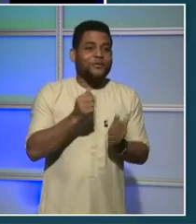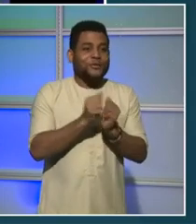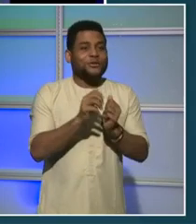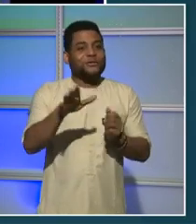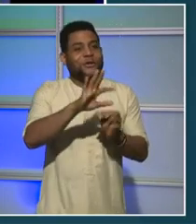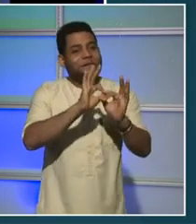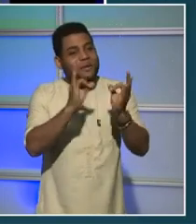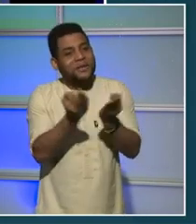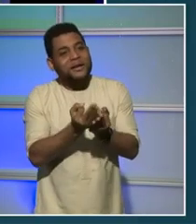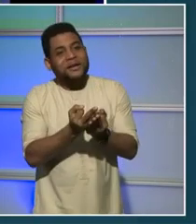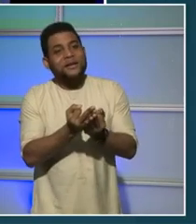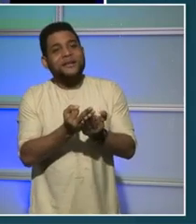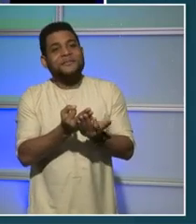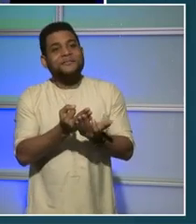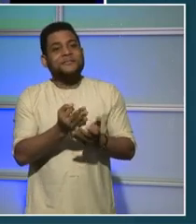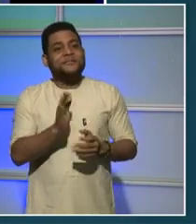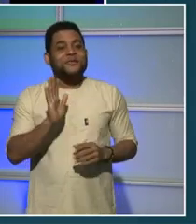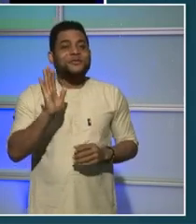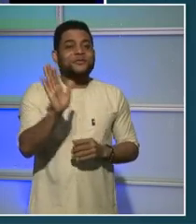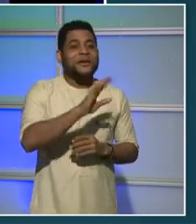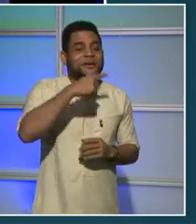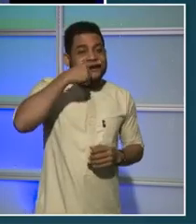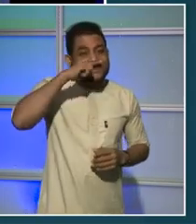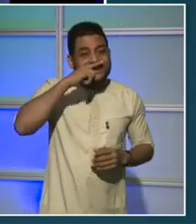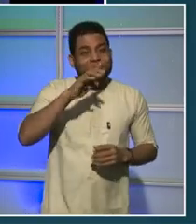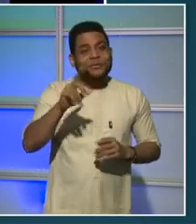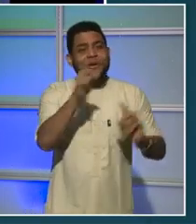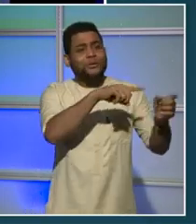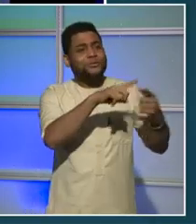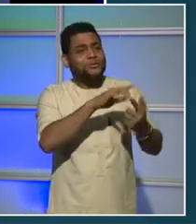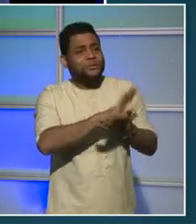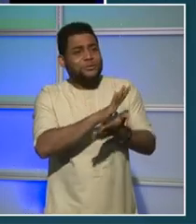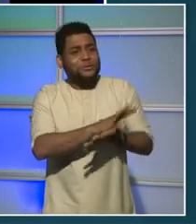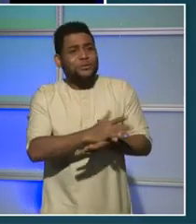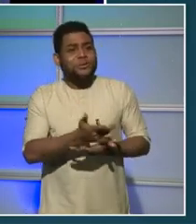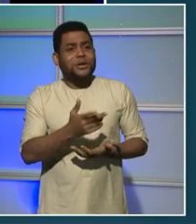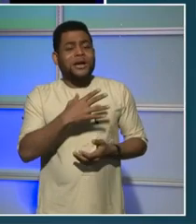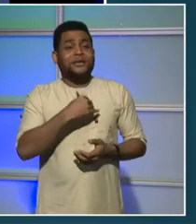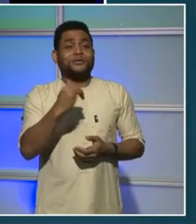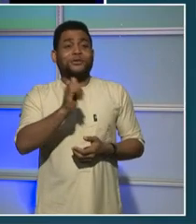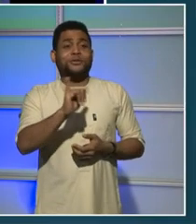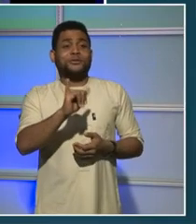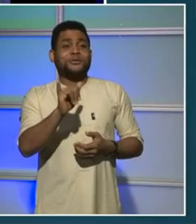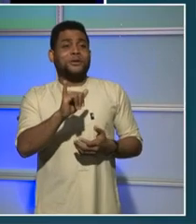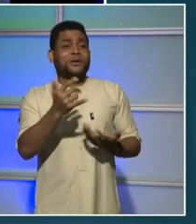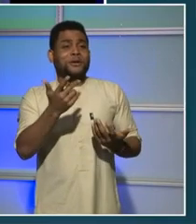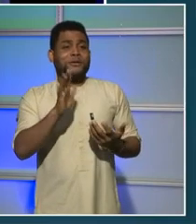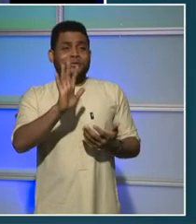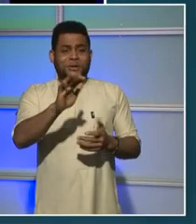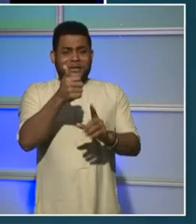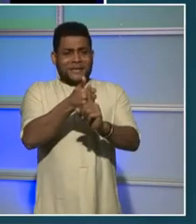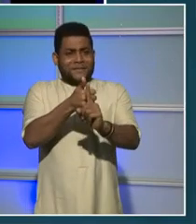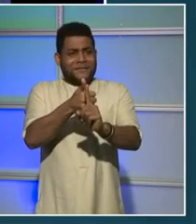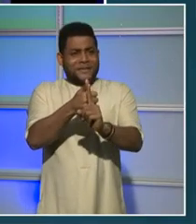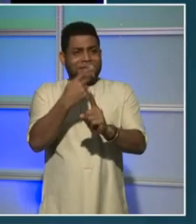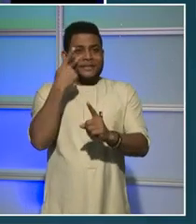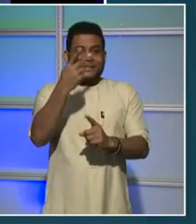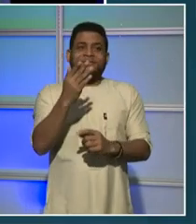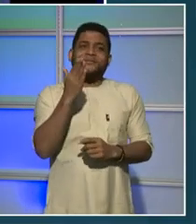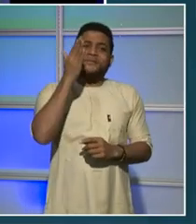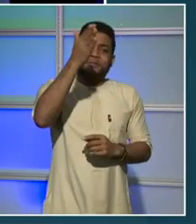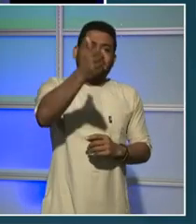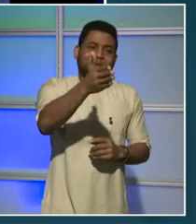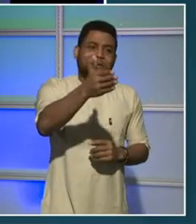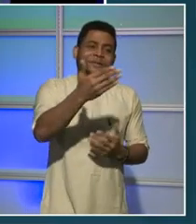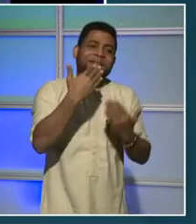with your dreams, with your kids at schools, and with what you want to see for yourself, your neighborhood, and our city.